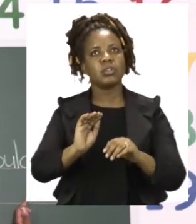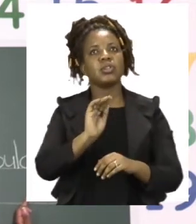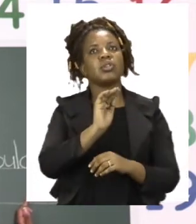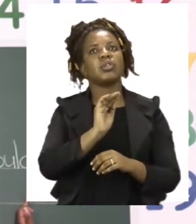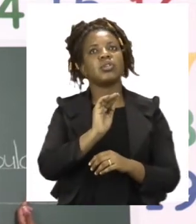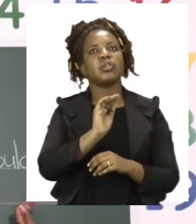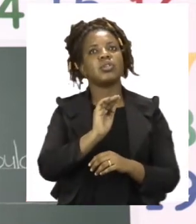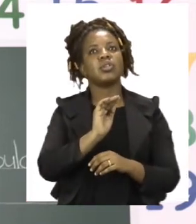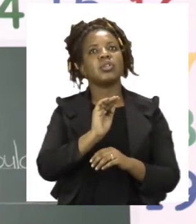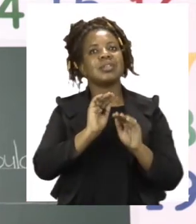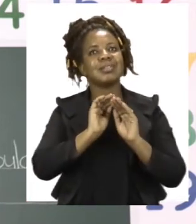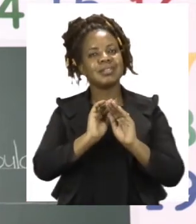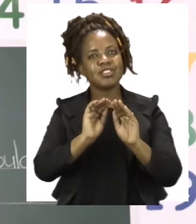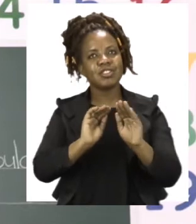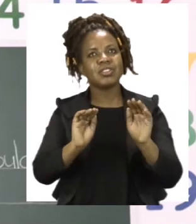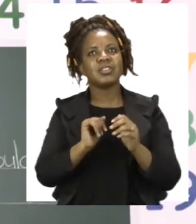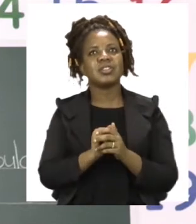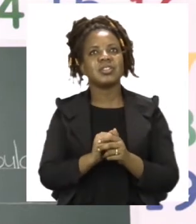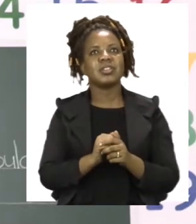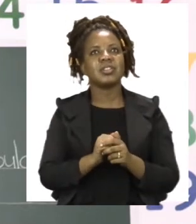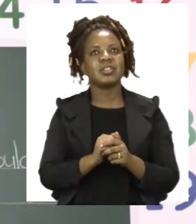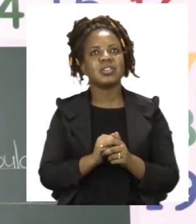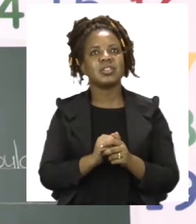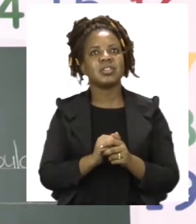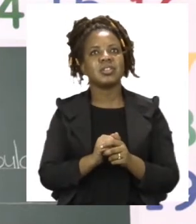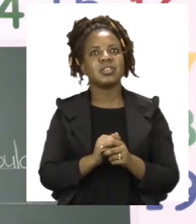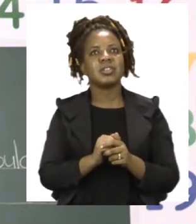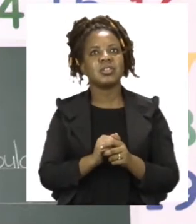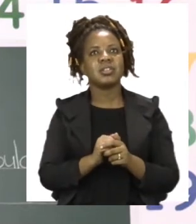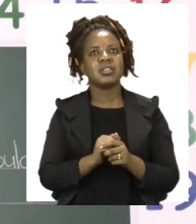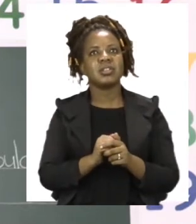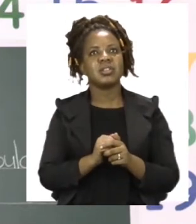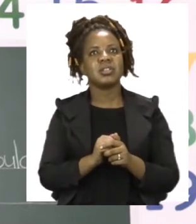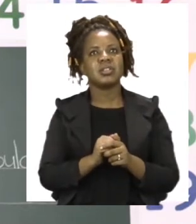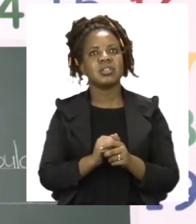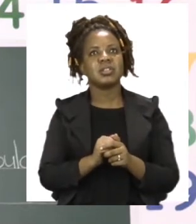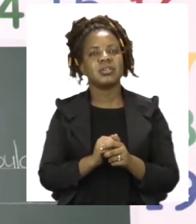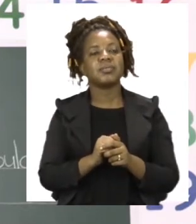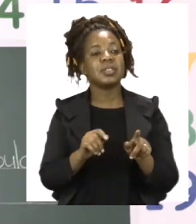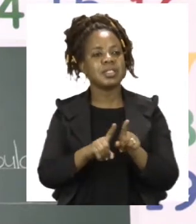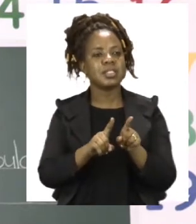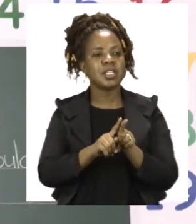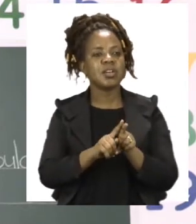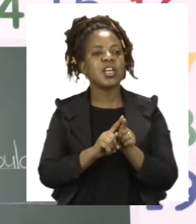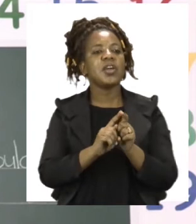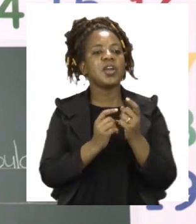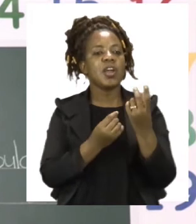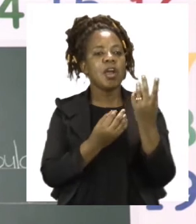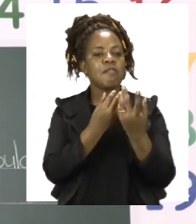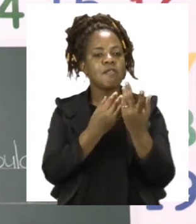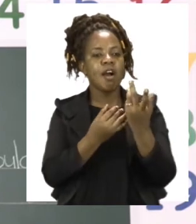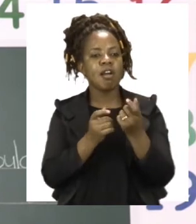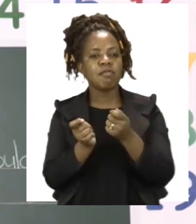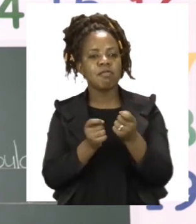teachers. Just like a firefighter fights fires. A doctor